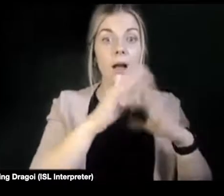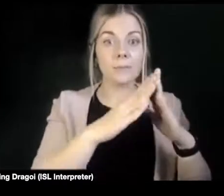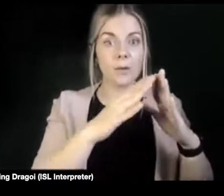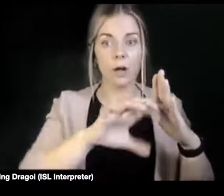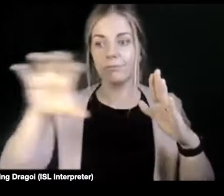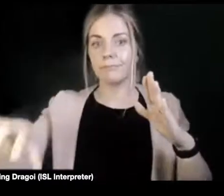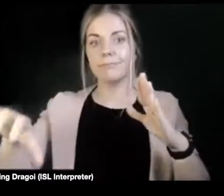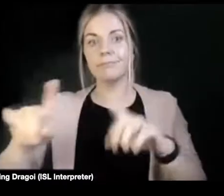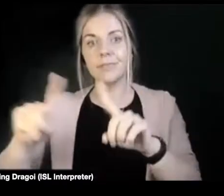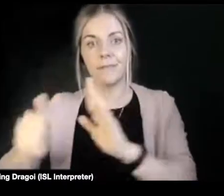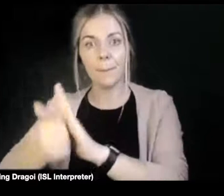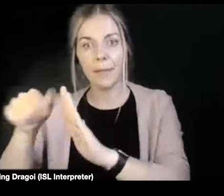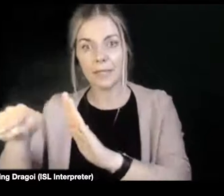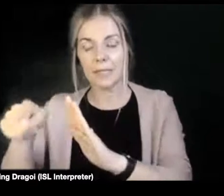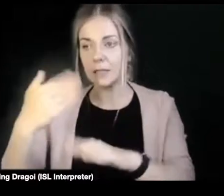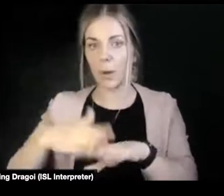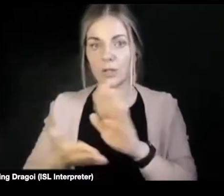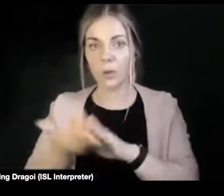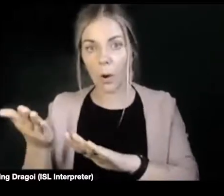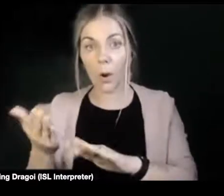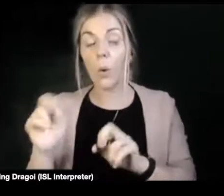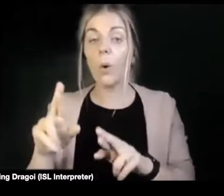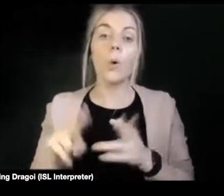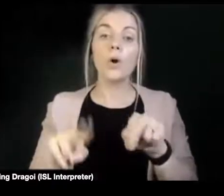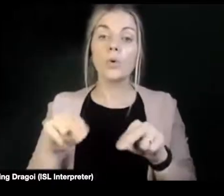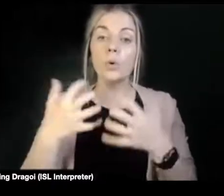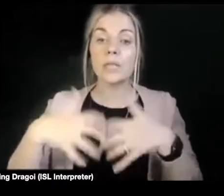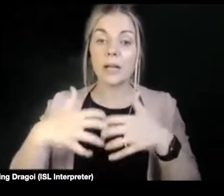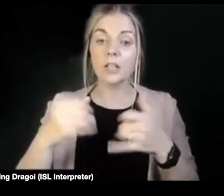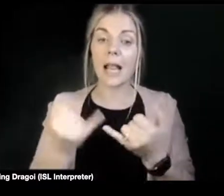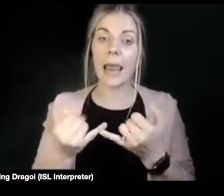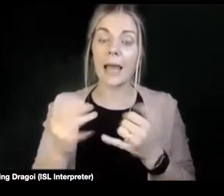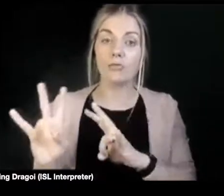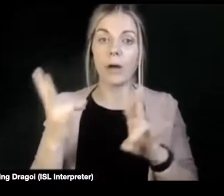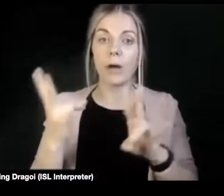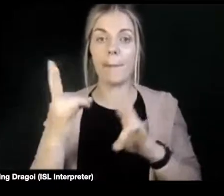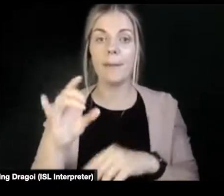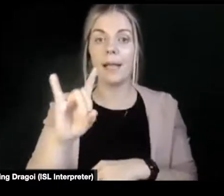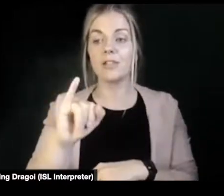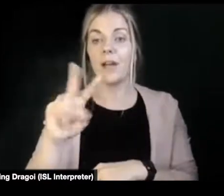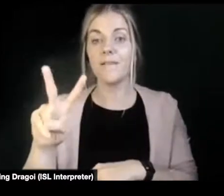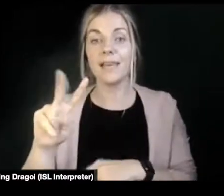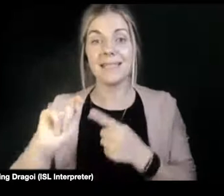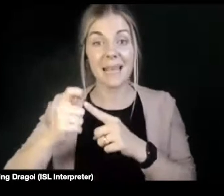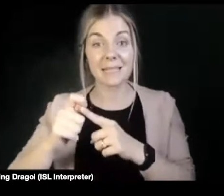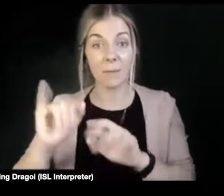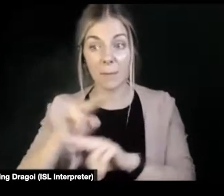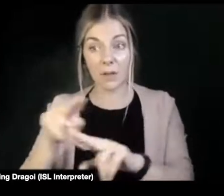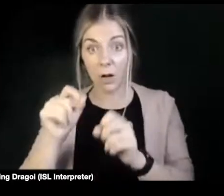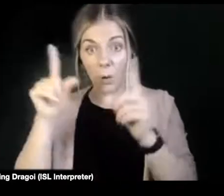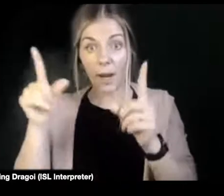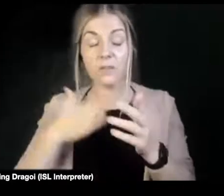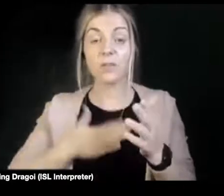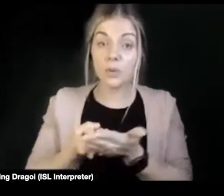Oftentimes there's newer technologies such as rapid HIV testing. They might not be aware of that. So it's trying to explain to them